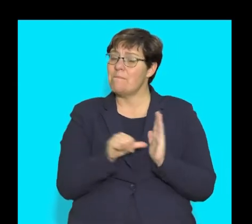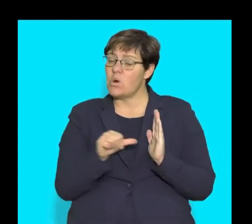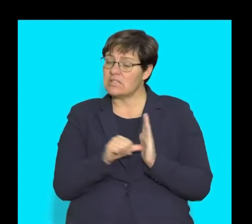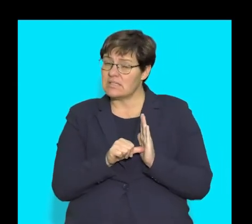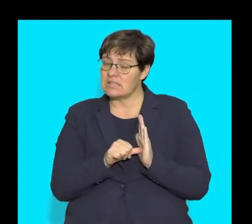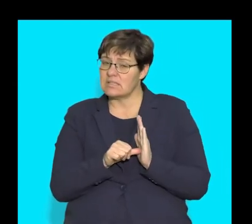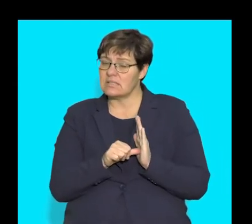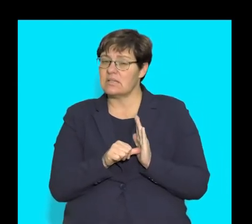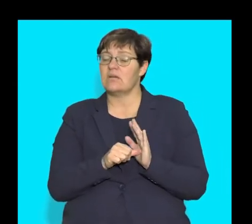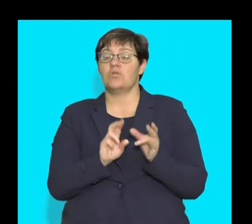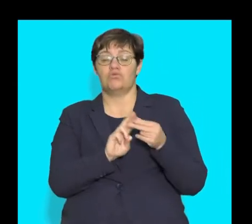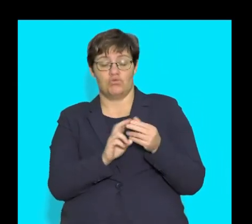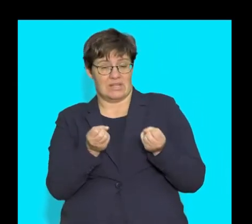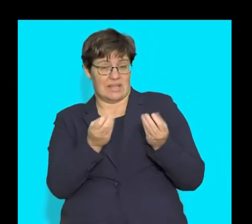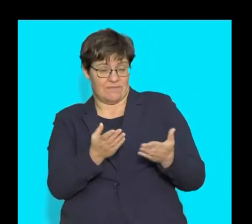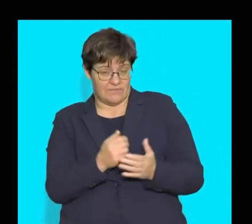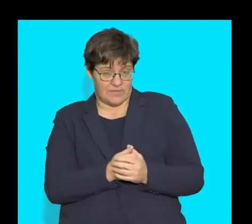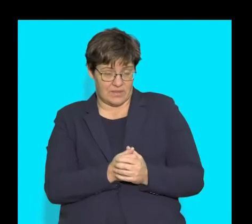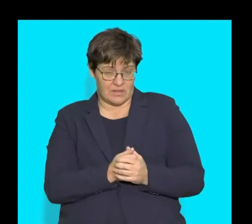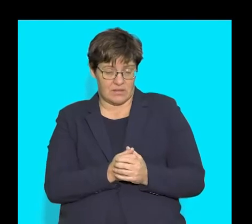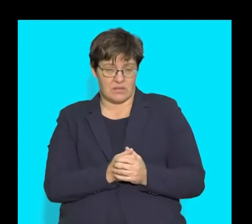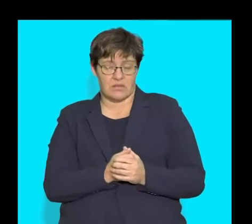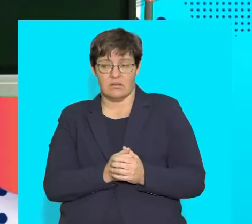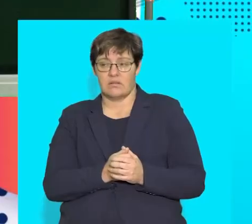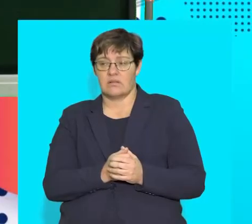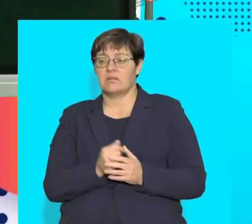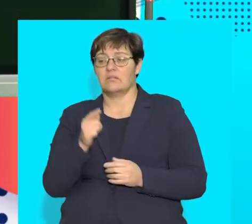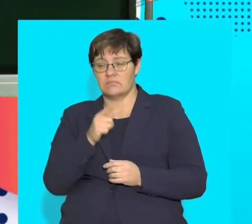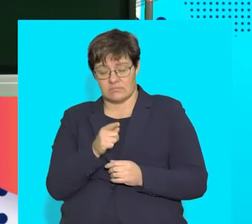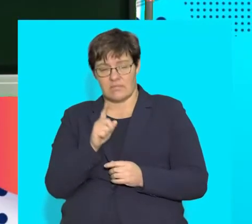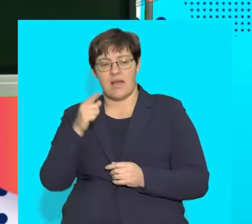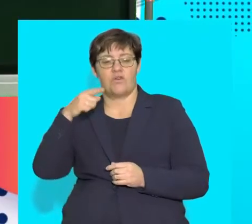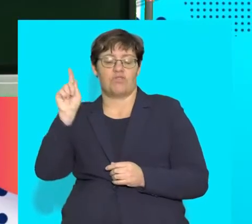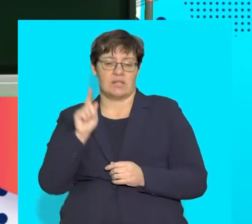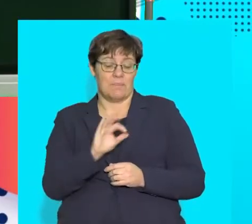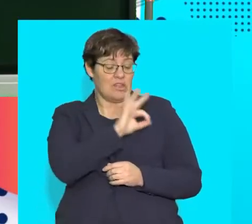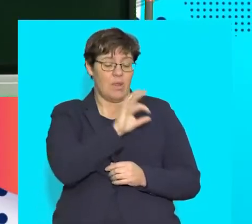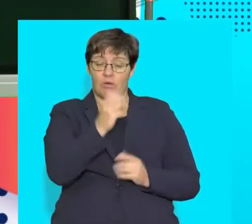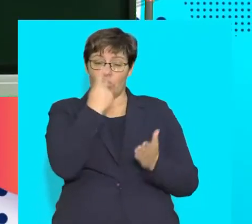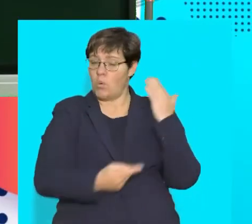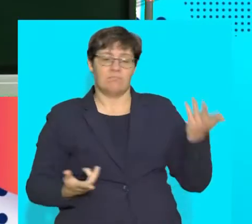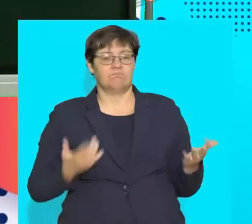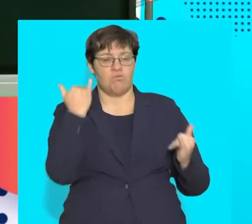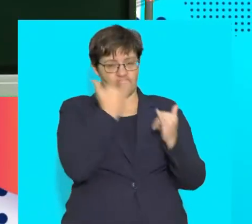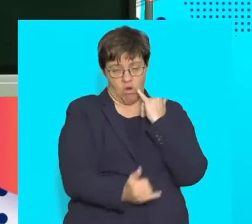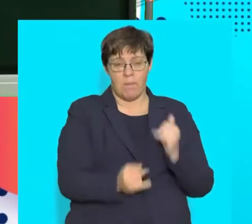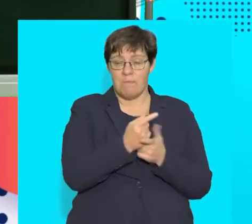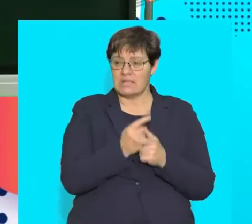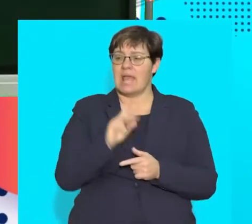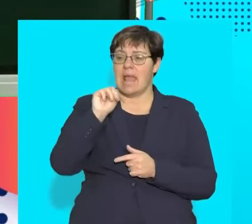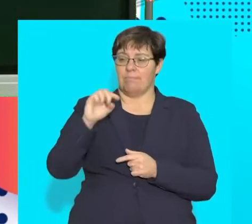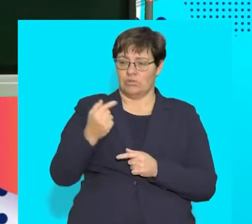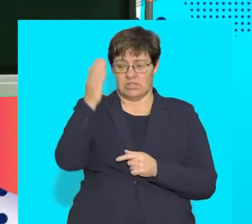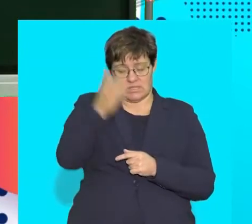that you provide a unit for your answer. And that is only when your answer can be accepted to be correct.